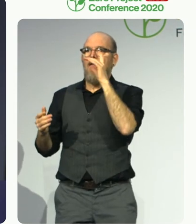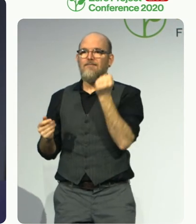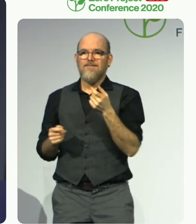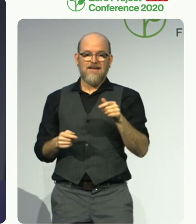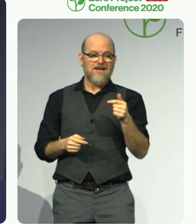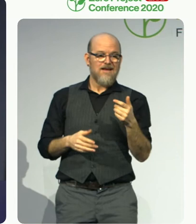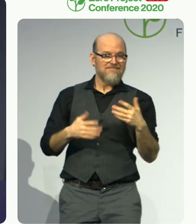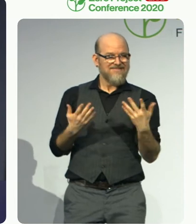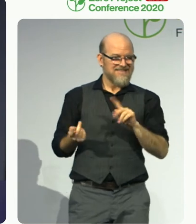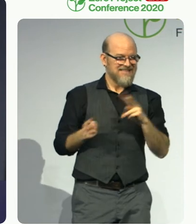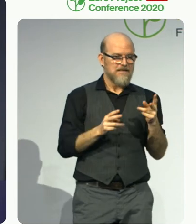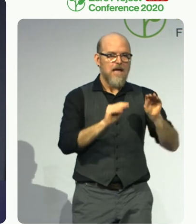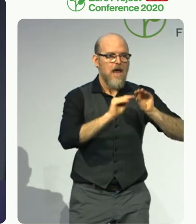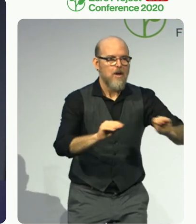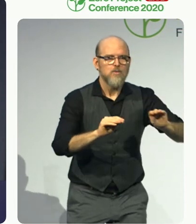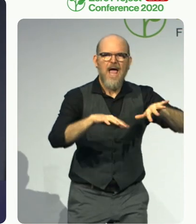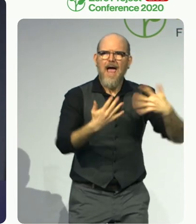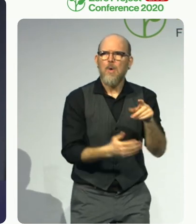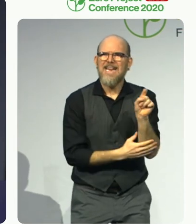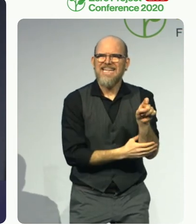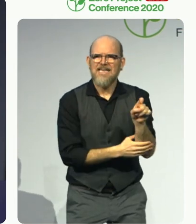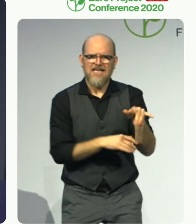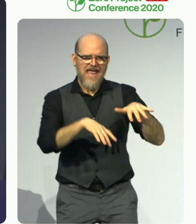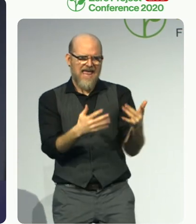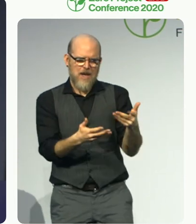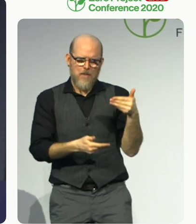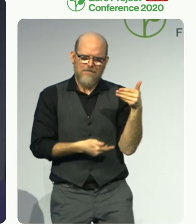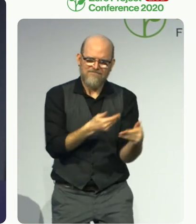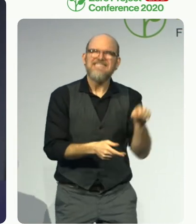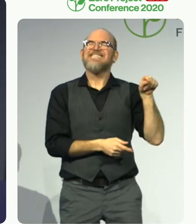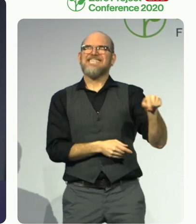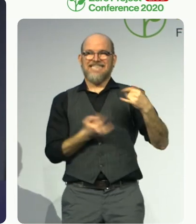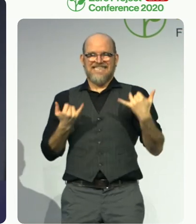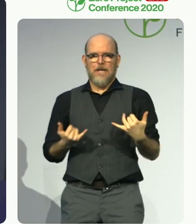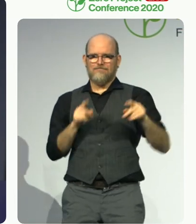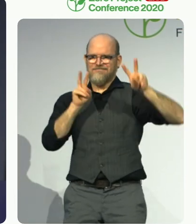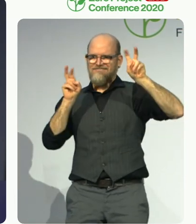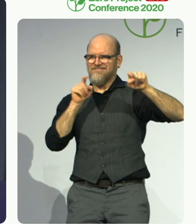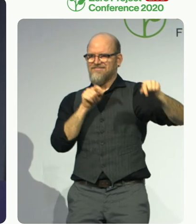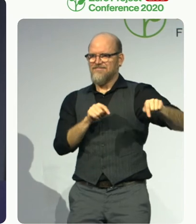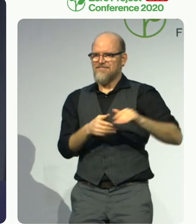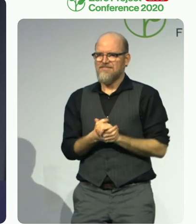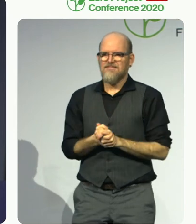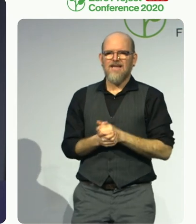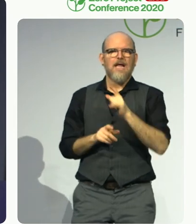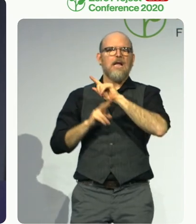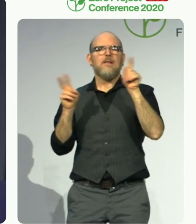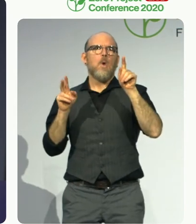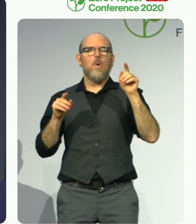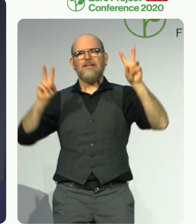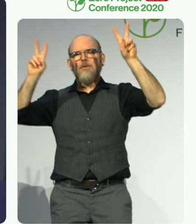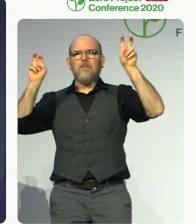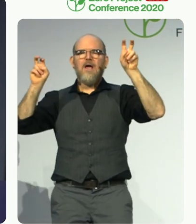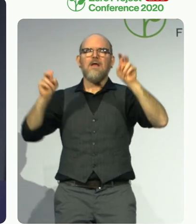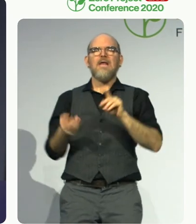what we have to avoid above all is any digital divide, a separation between